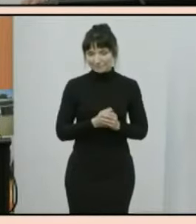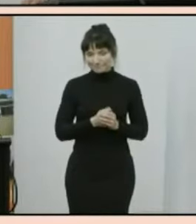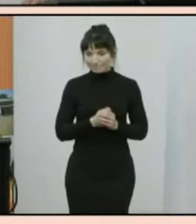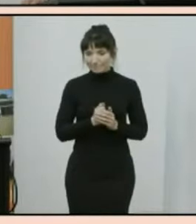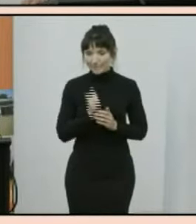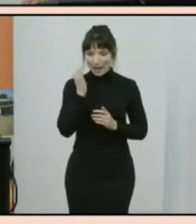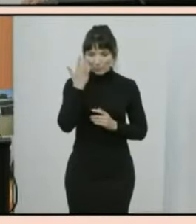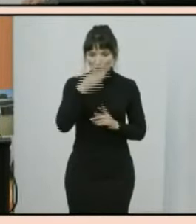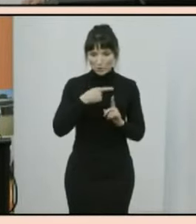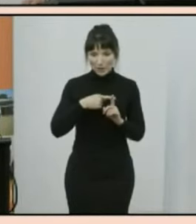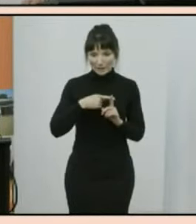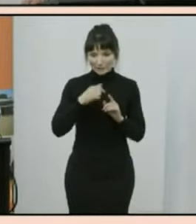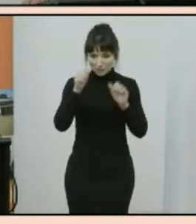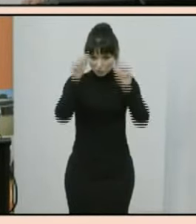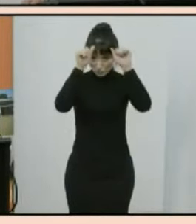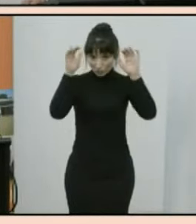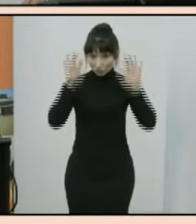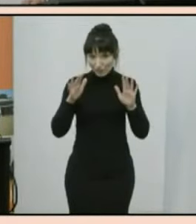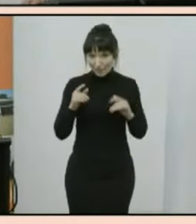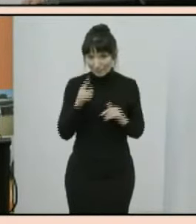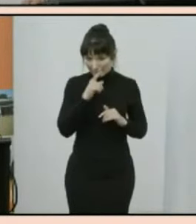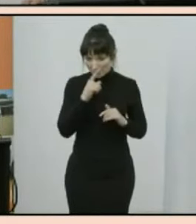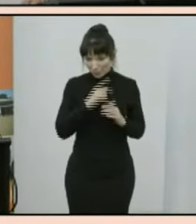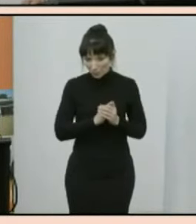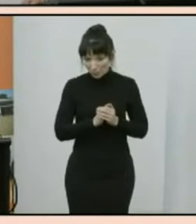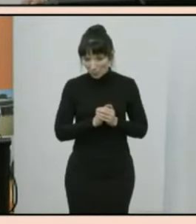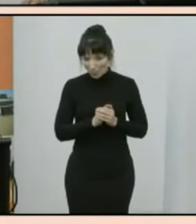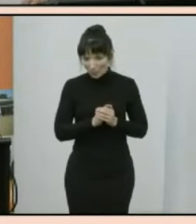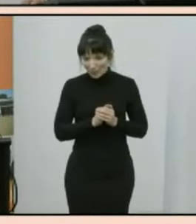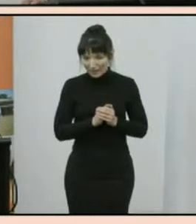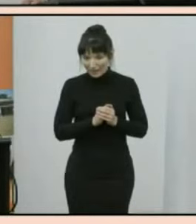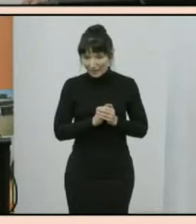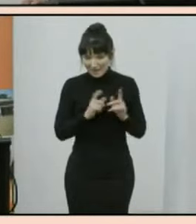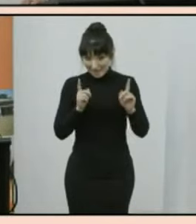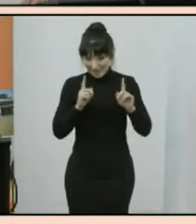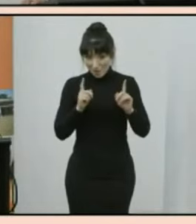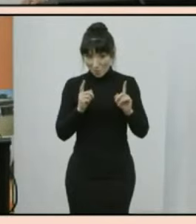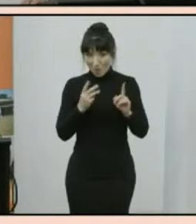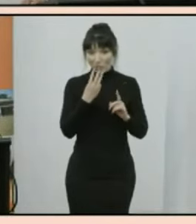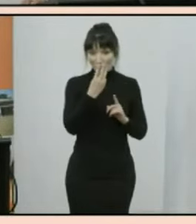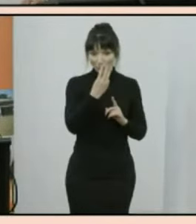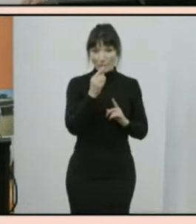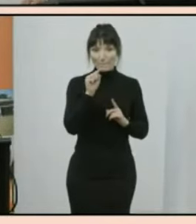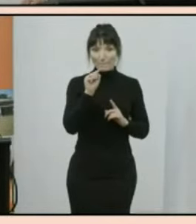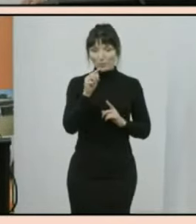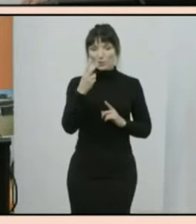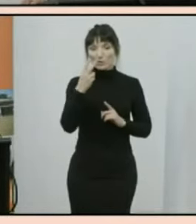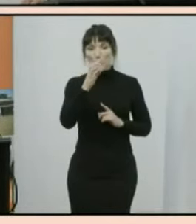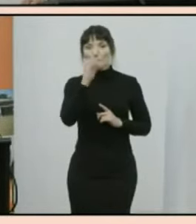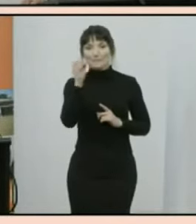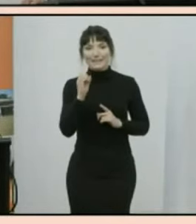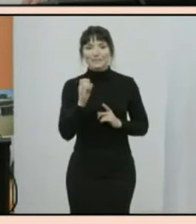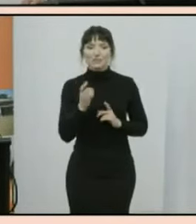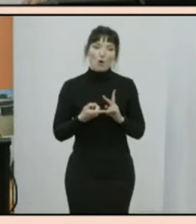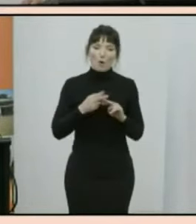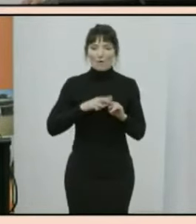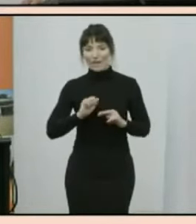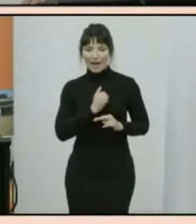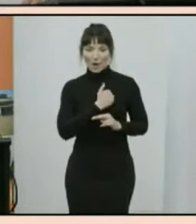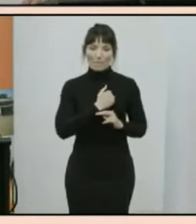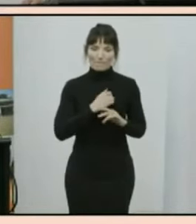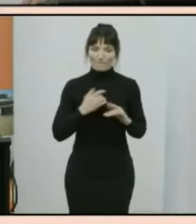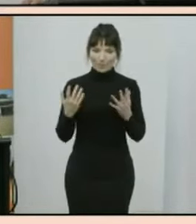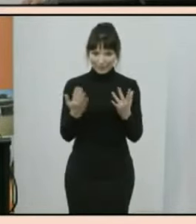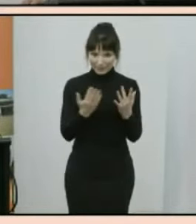aboriginal and torres strait islanders are now 3.2 percent of the australian population with nearly two-thirds